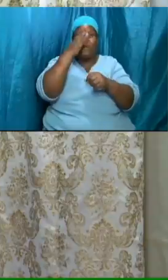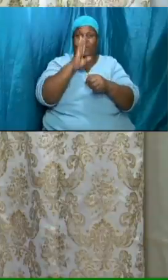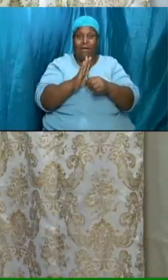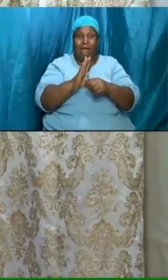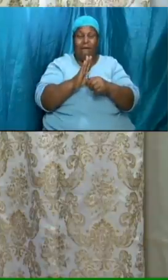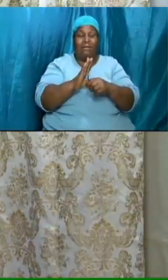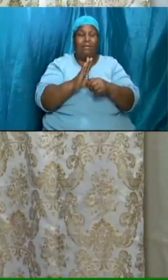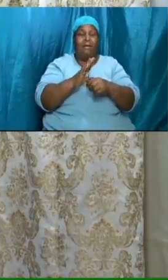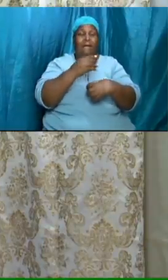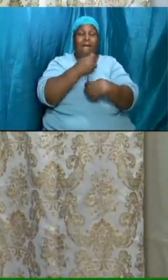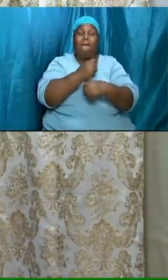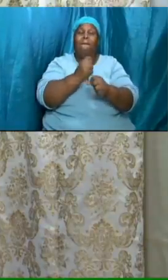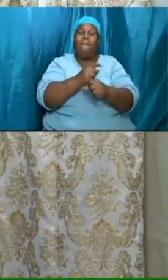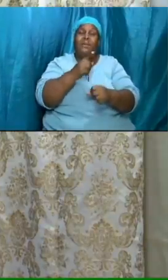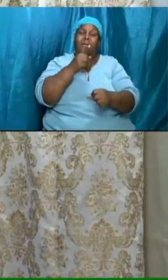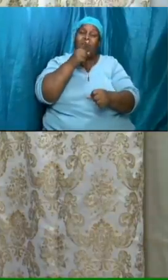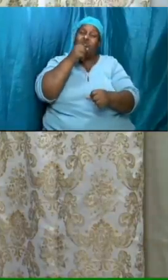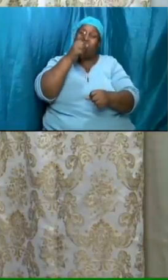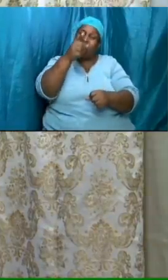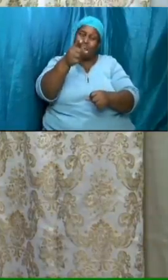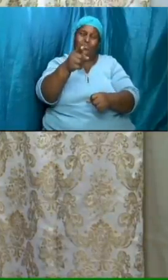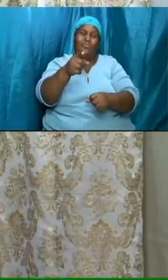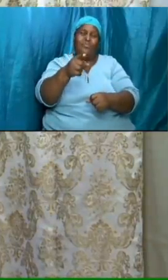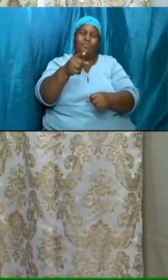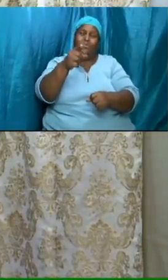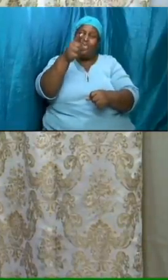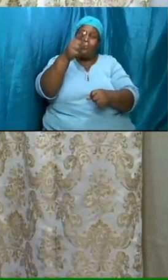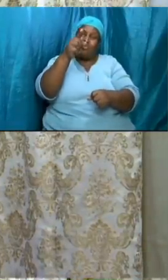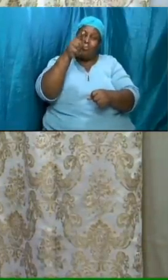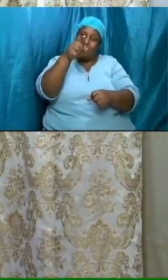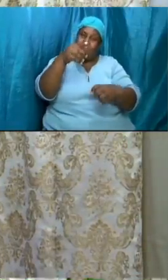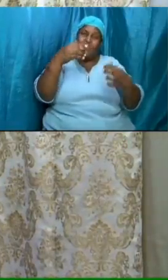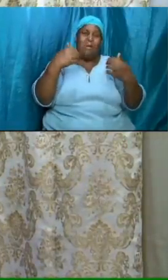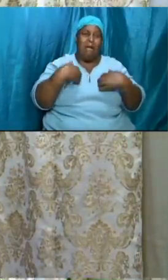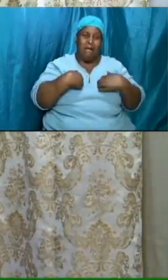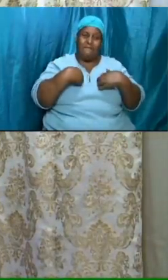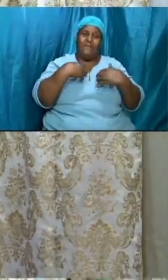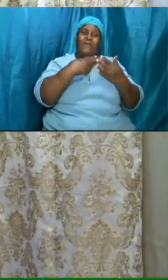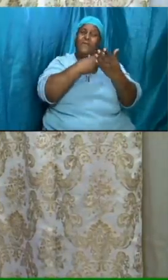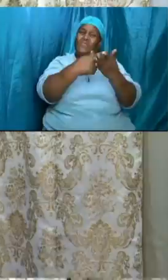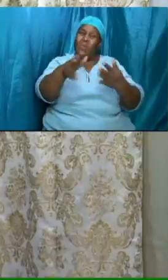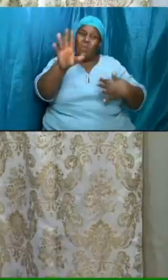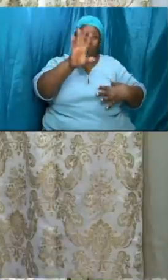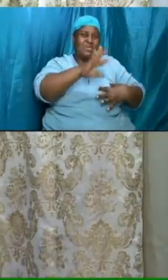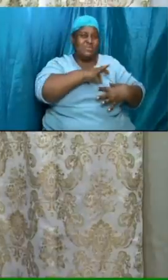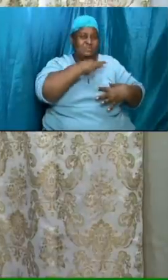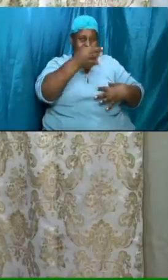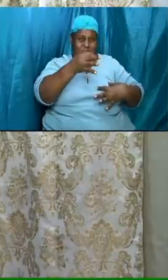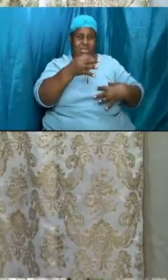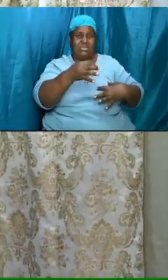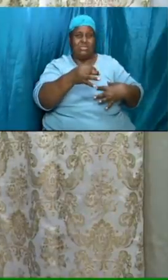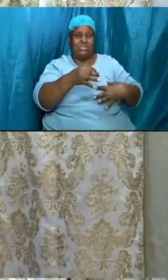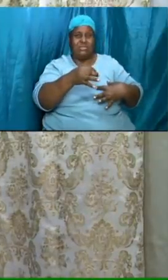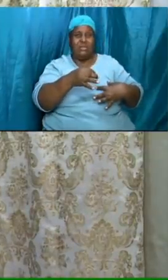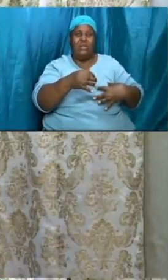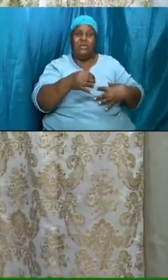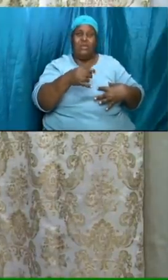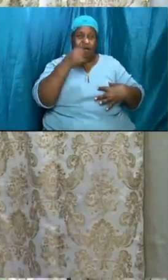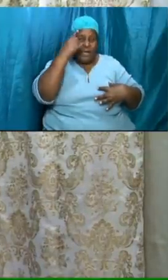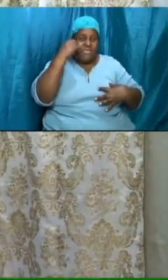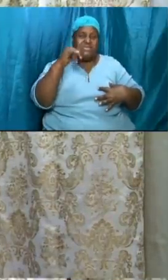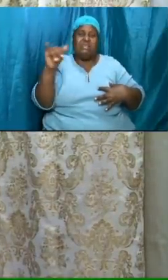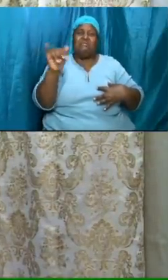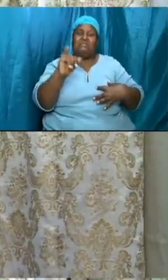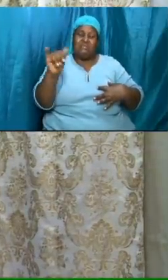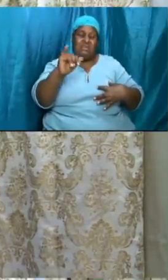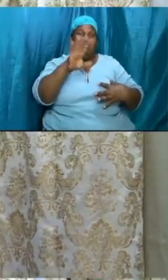clear again tonight i am saying emphatically i